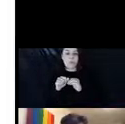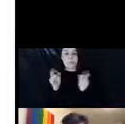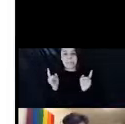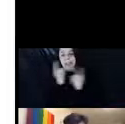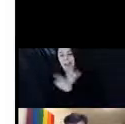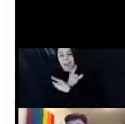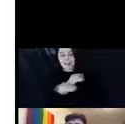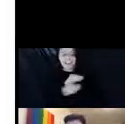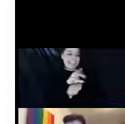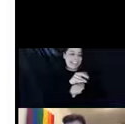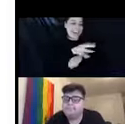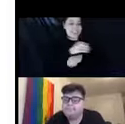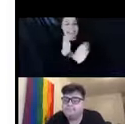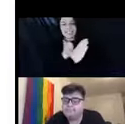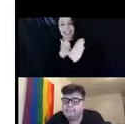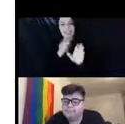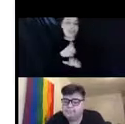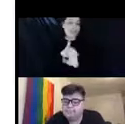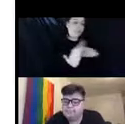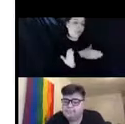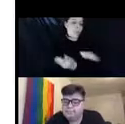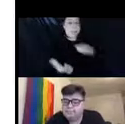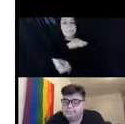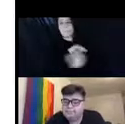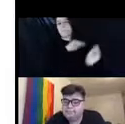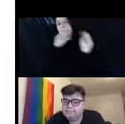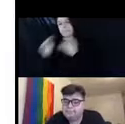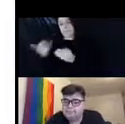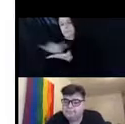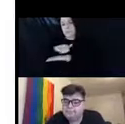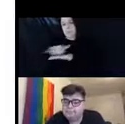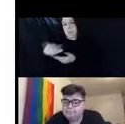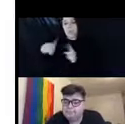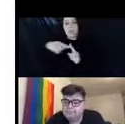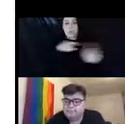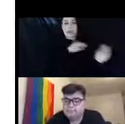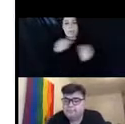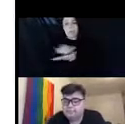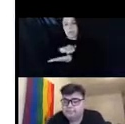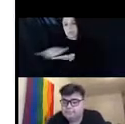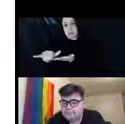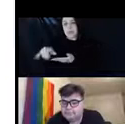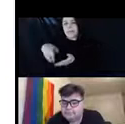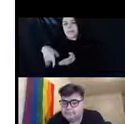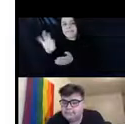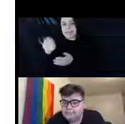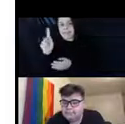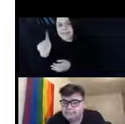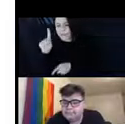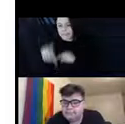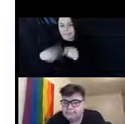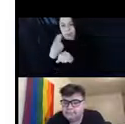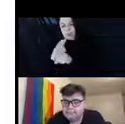psychology before I moved to New York. And when I moved to New York, I found out that I wasn't going to be able to use it in New York state. Um, but